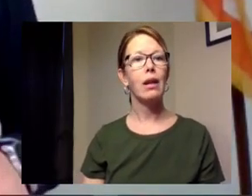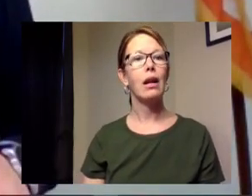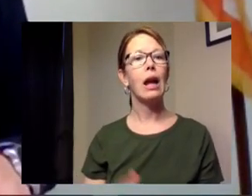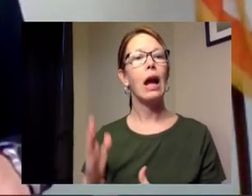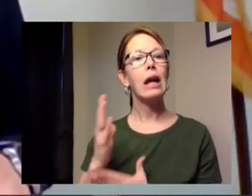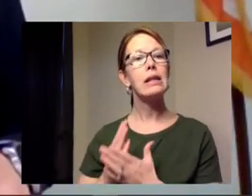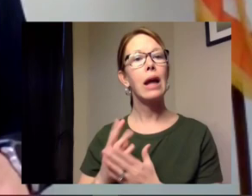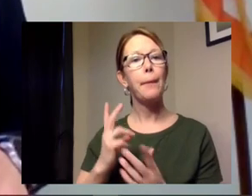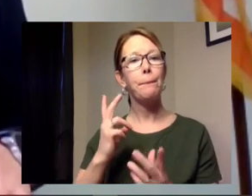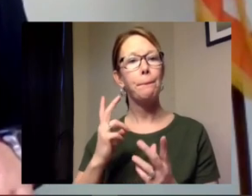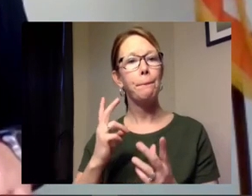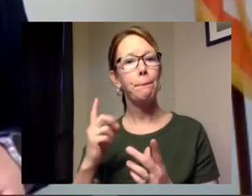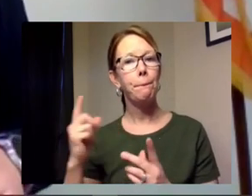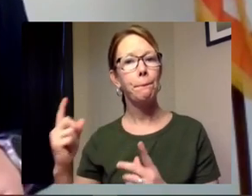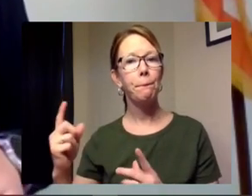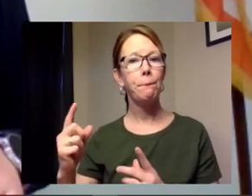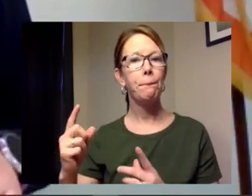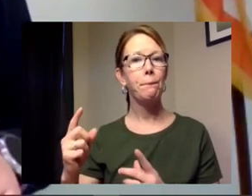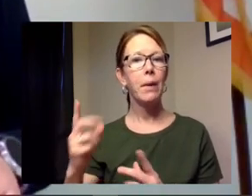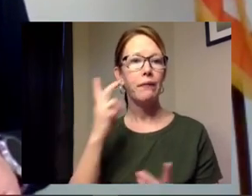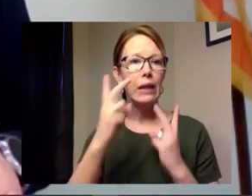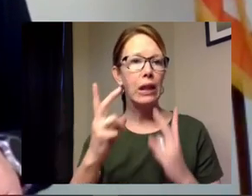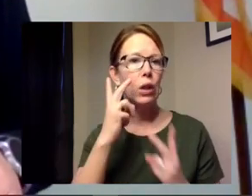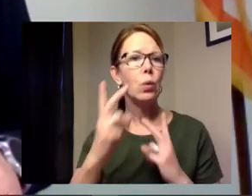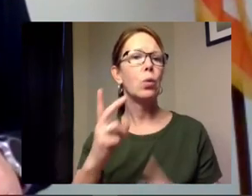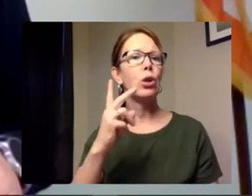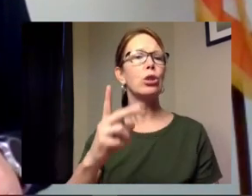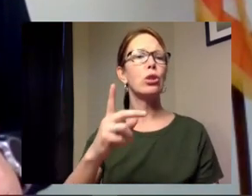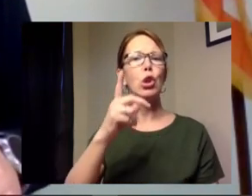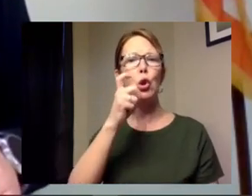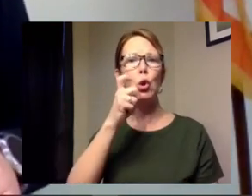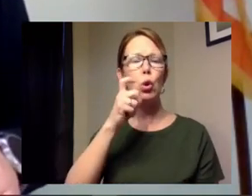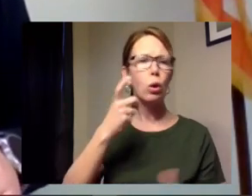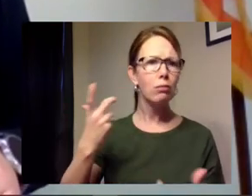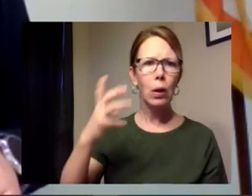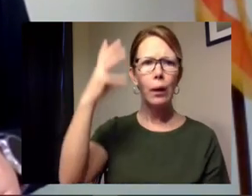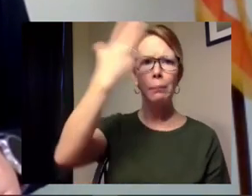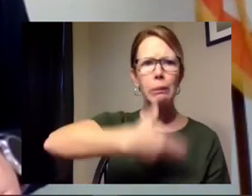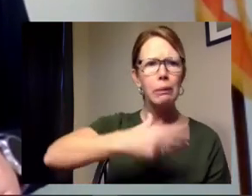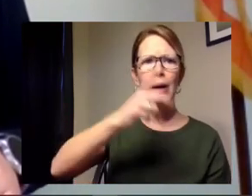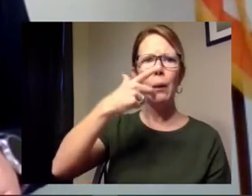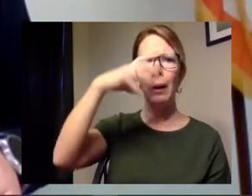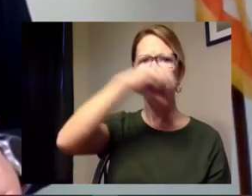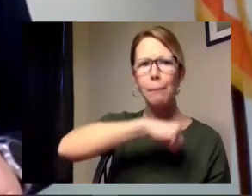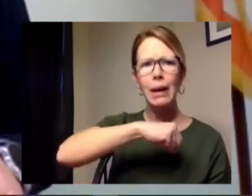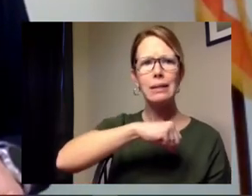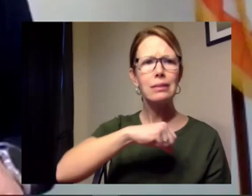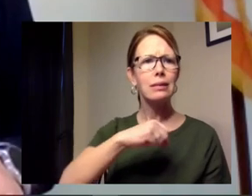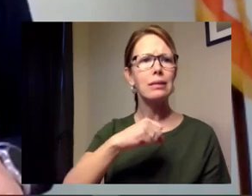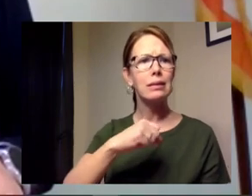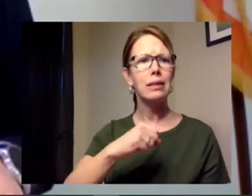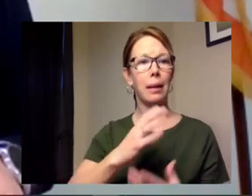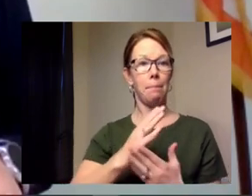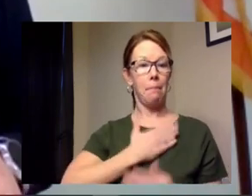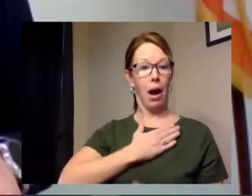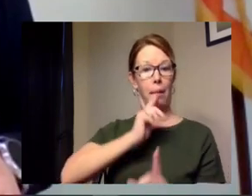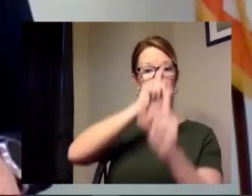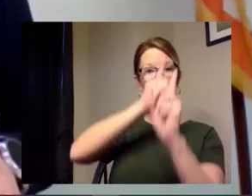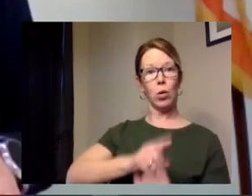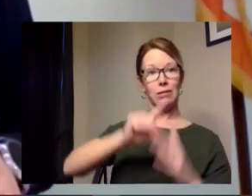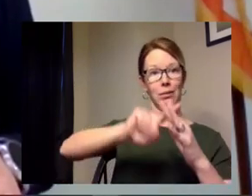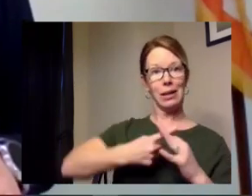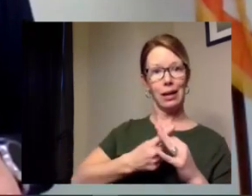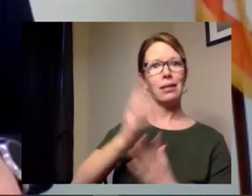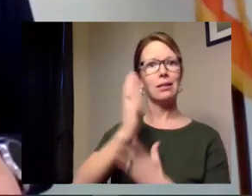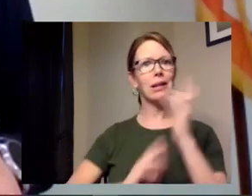could not hear the first part of the video so before we get to mayor pam to close out the session i want to cover some of my points and we'll